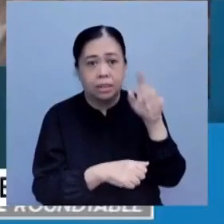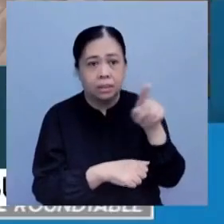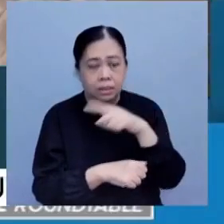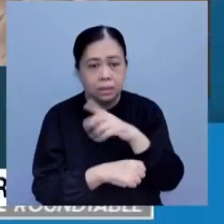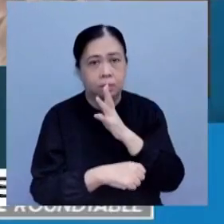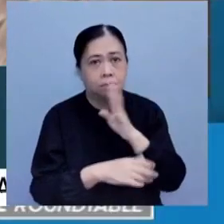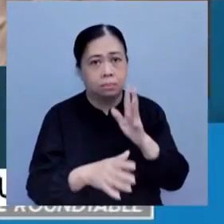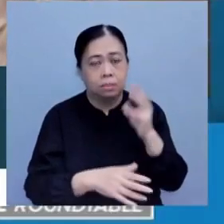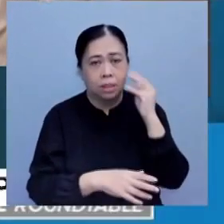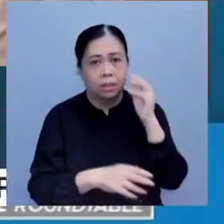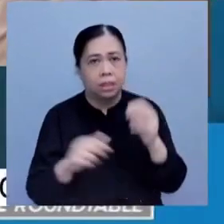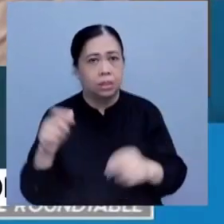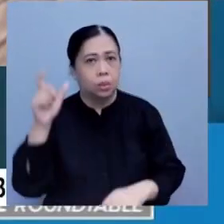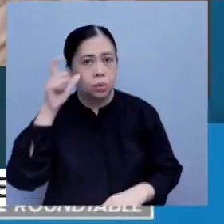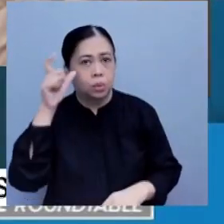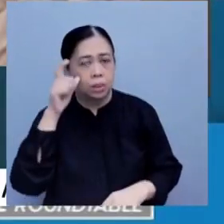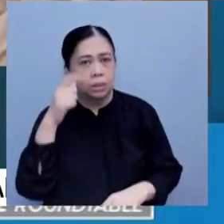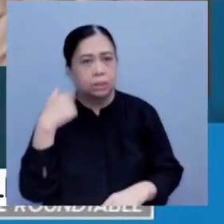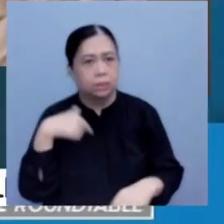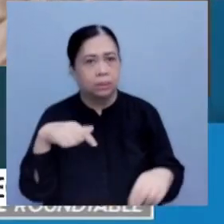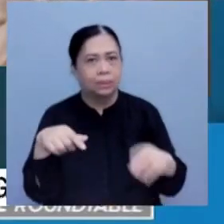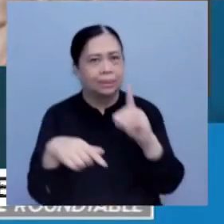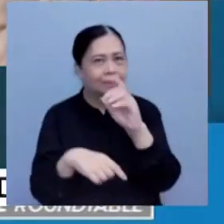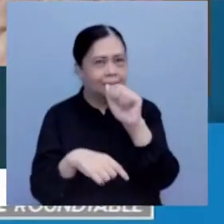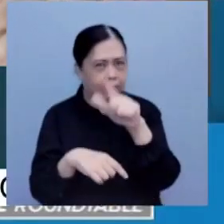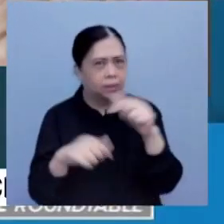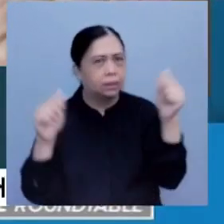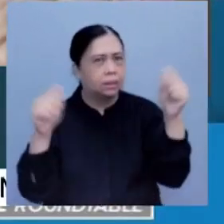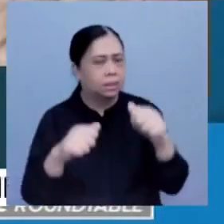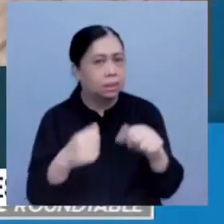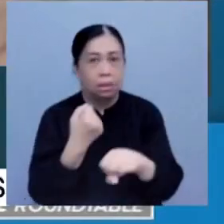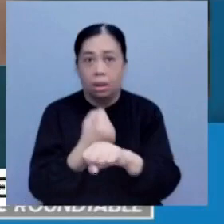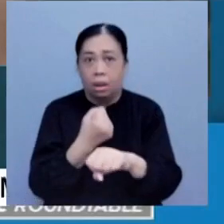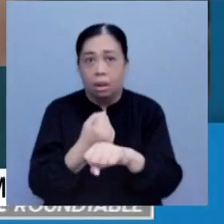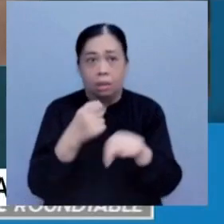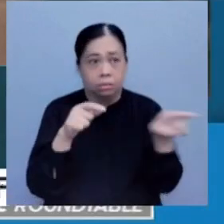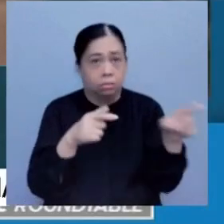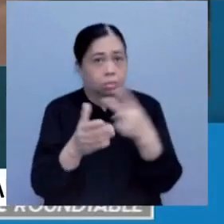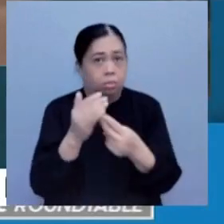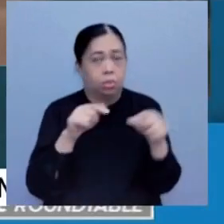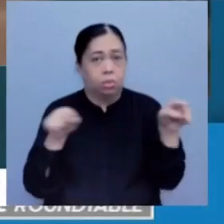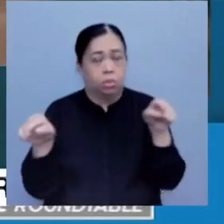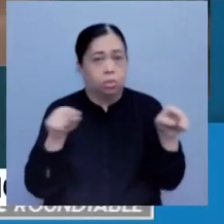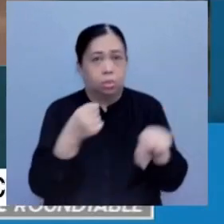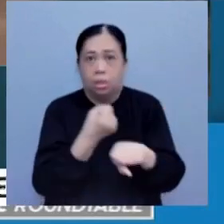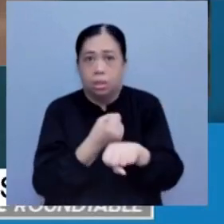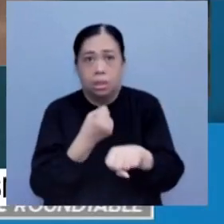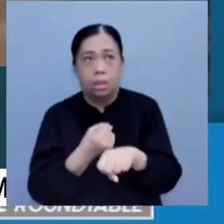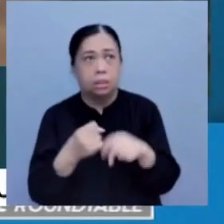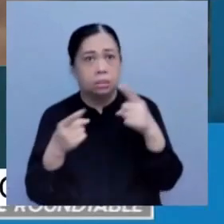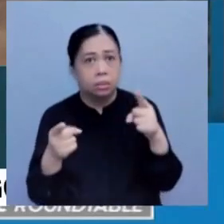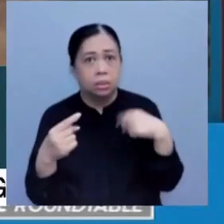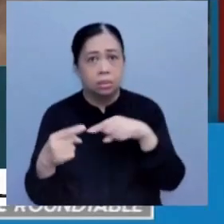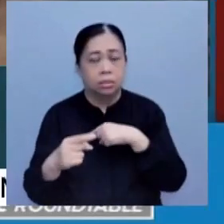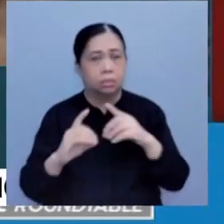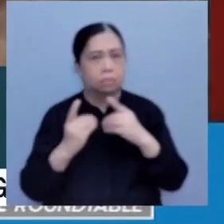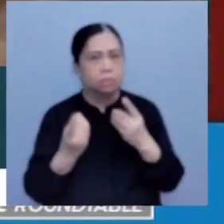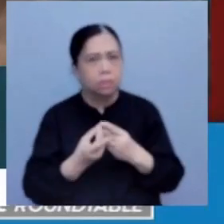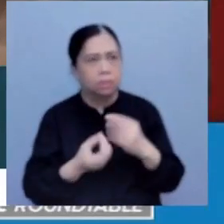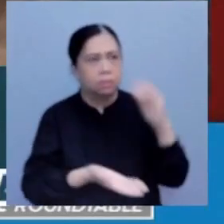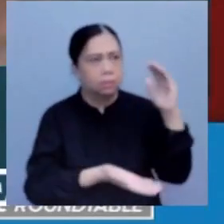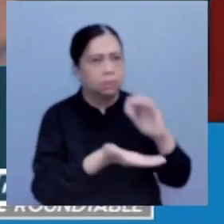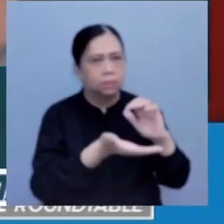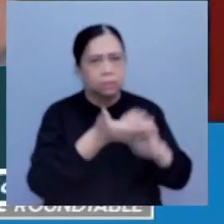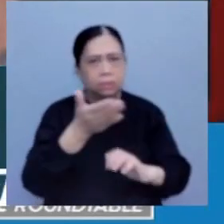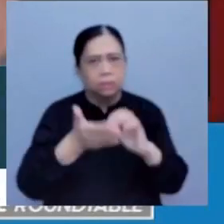and President Biden made a deal. And that deal was tough for all sides. Frankly, it was tough for our department. meant cutting back on some